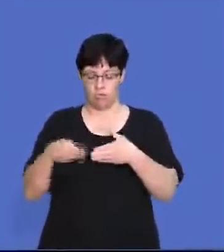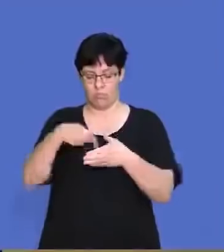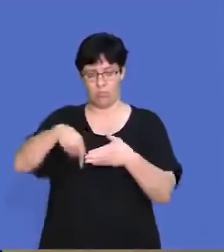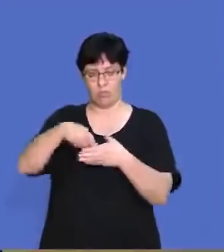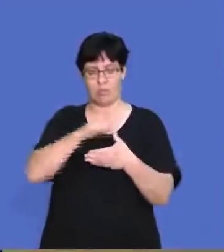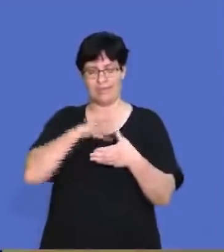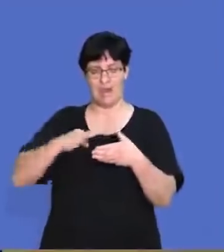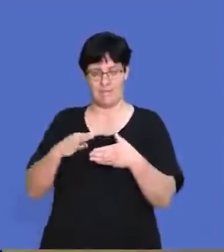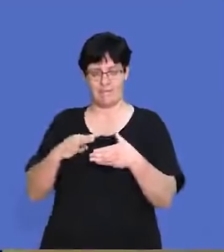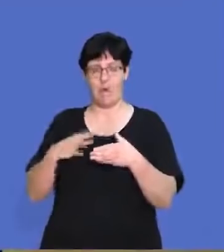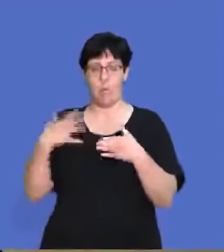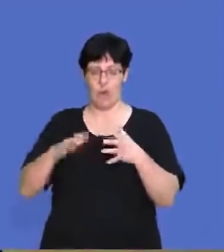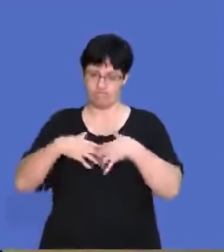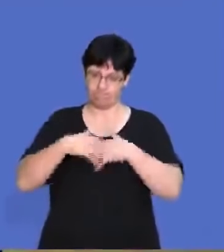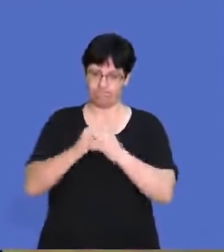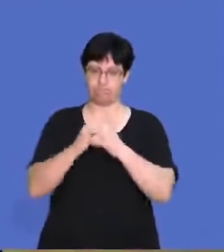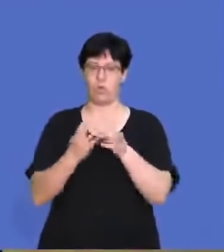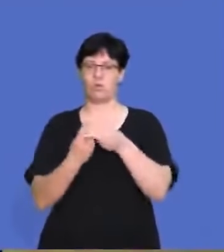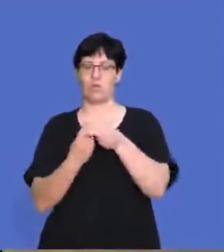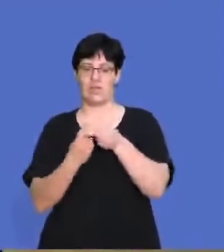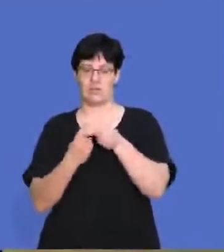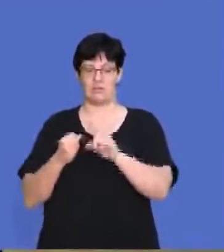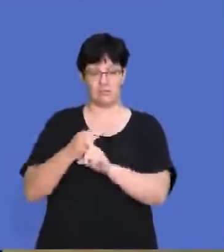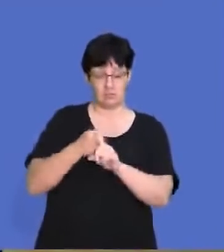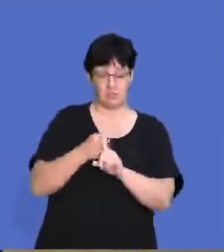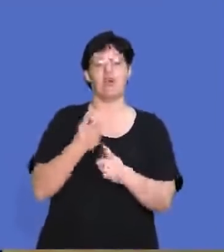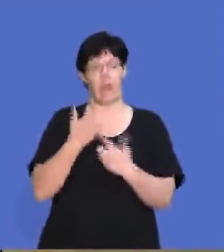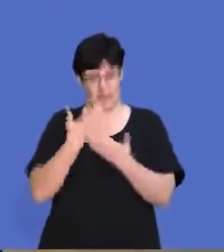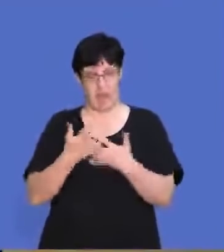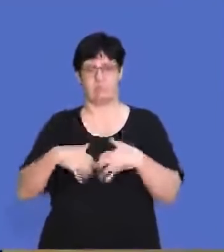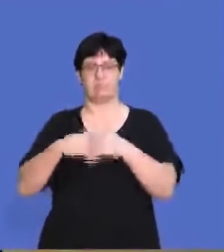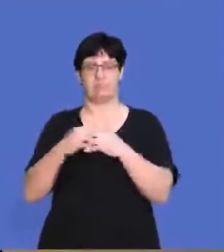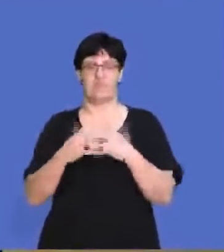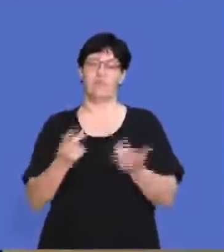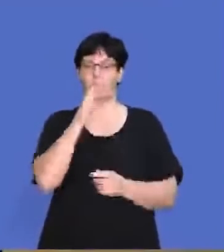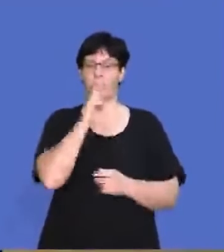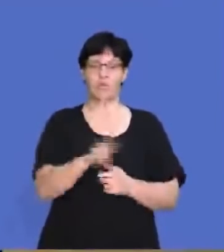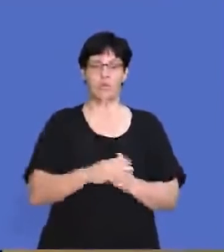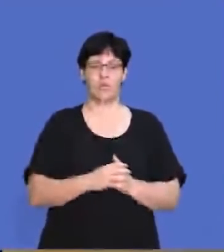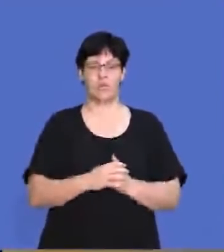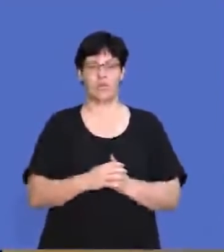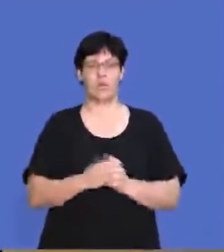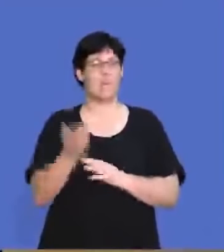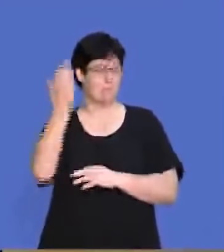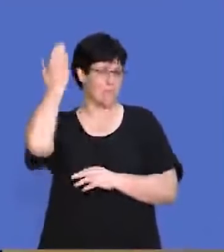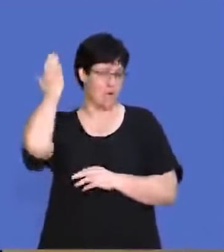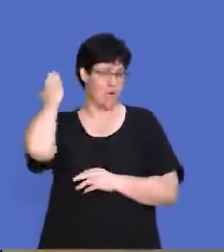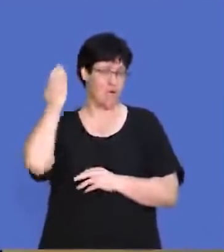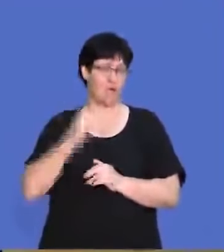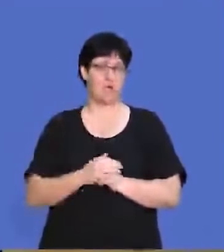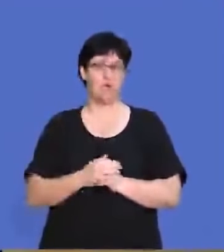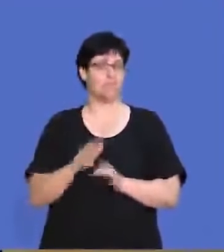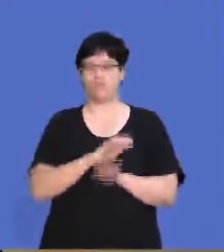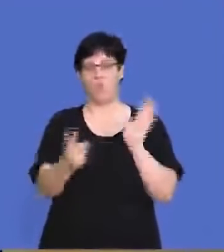of employees would like to start a trade union, it allows them to do that. If you look, in the past, it